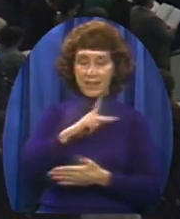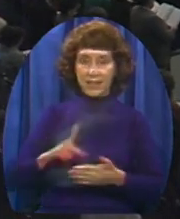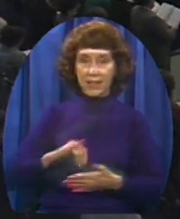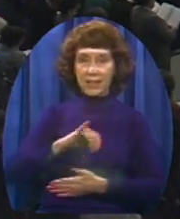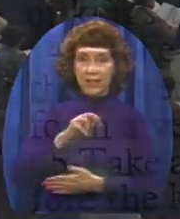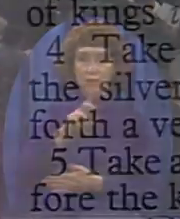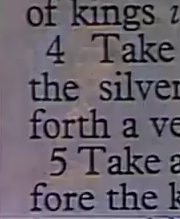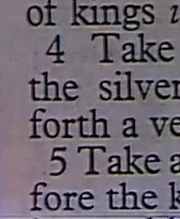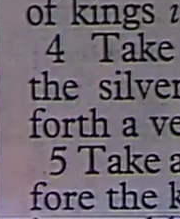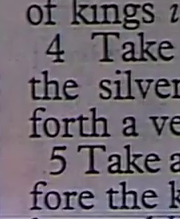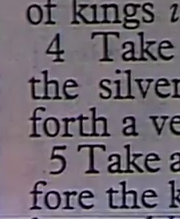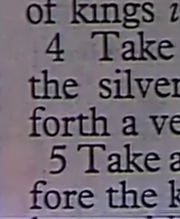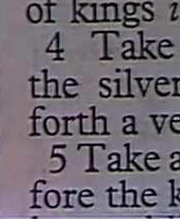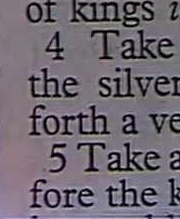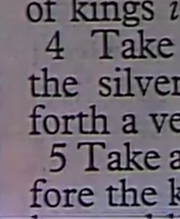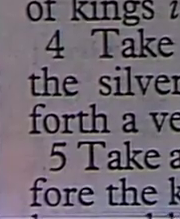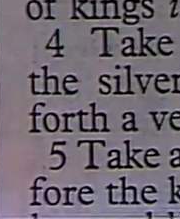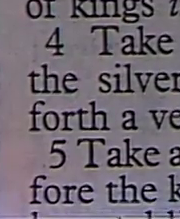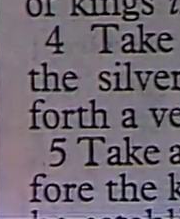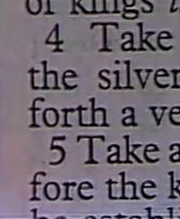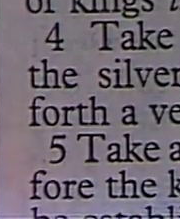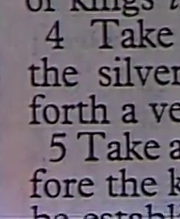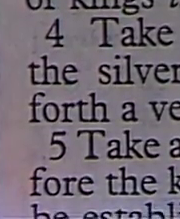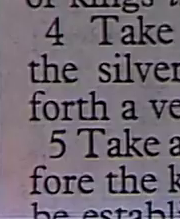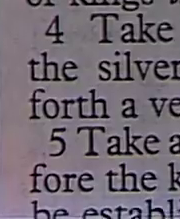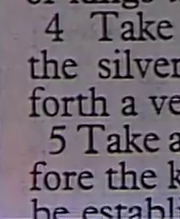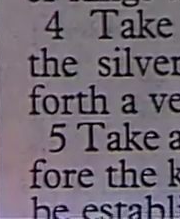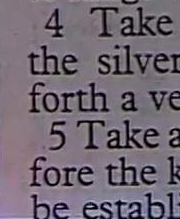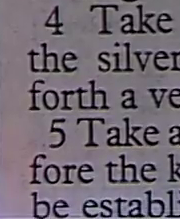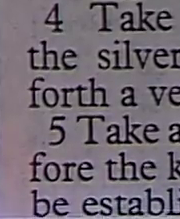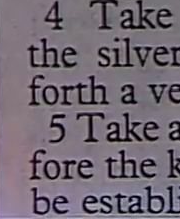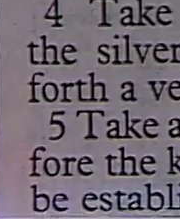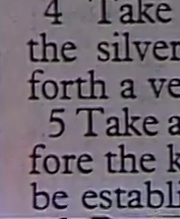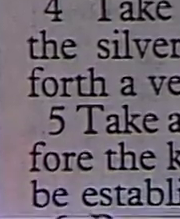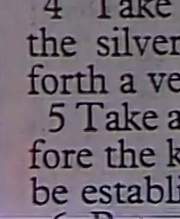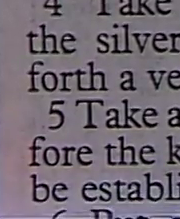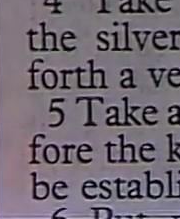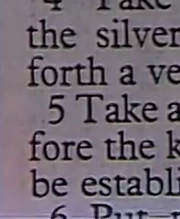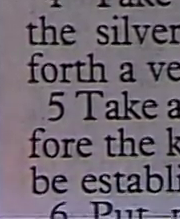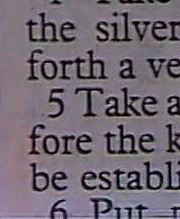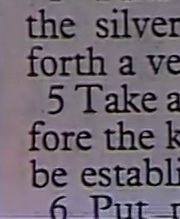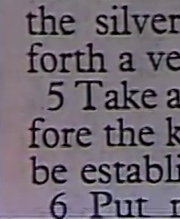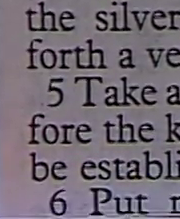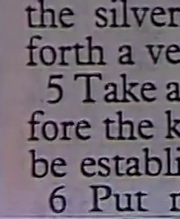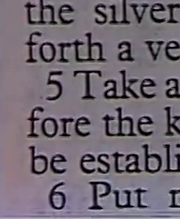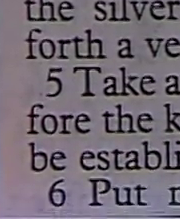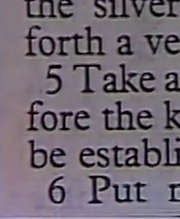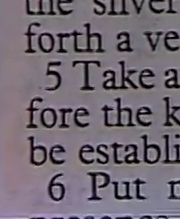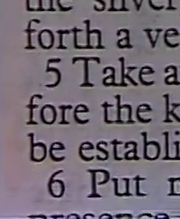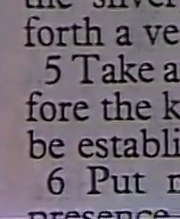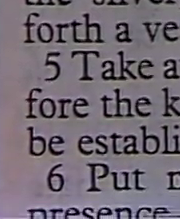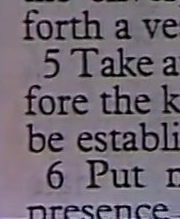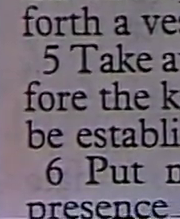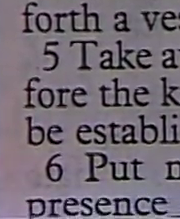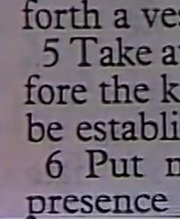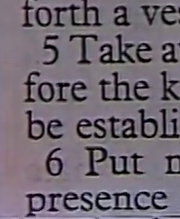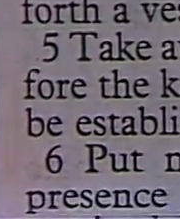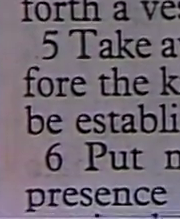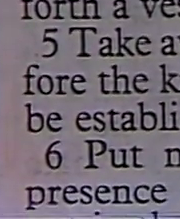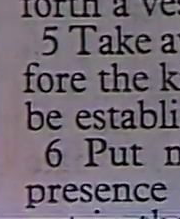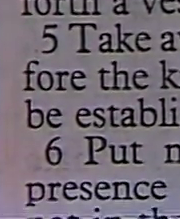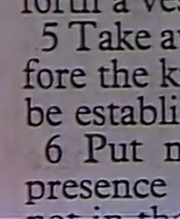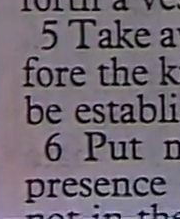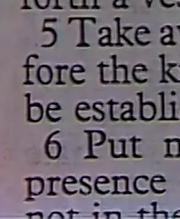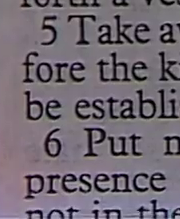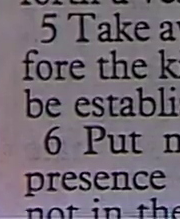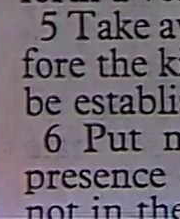It is the glory of God to conceal a thing But the honor of kings is to search out a matter The heaven for height and the earth for